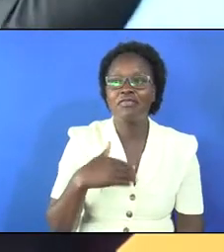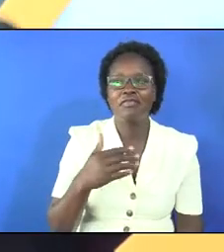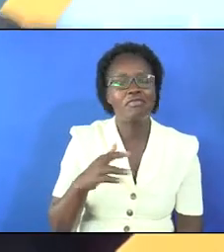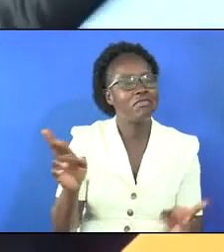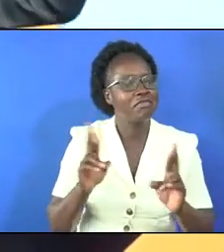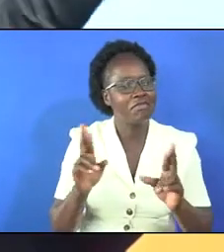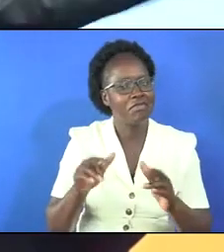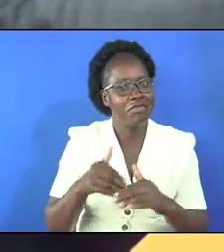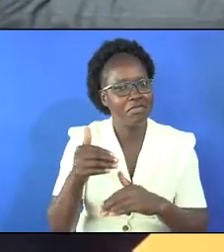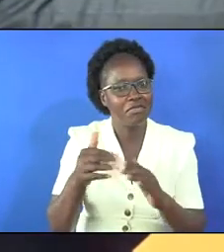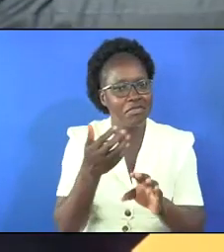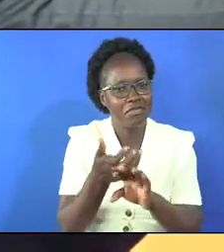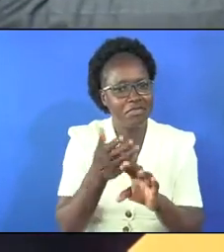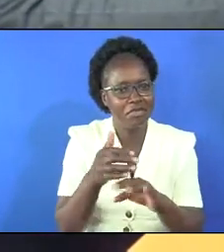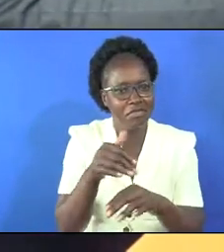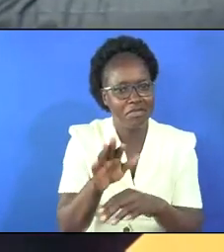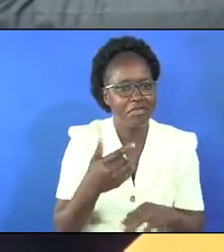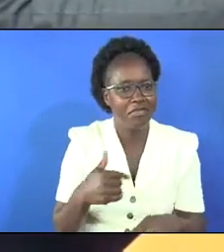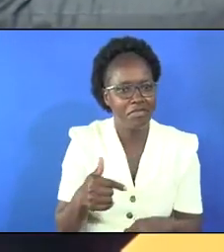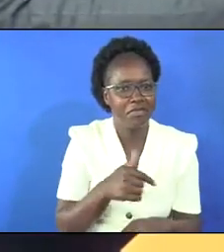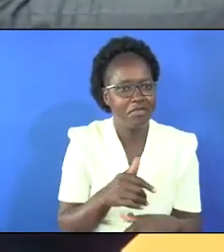away stones for us